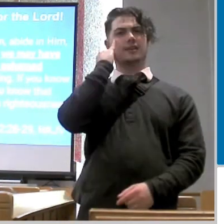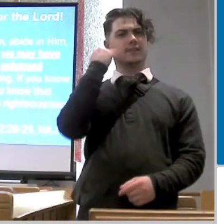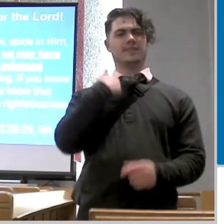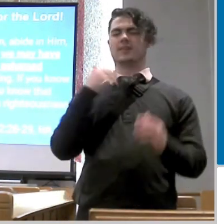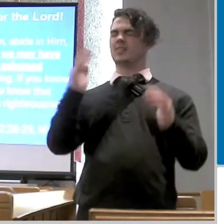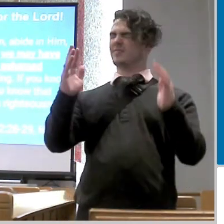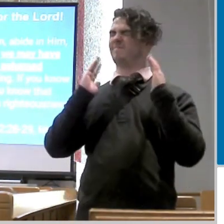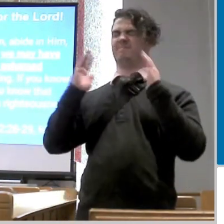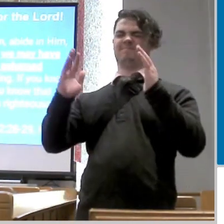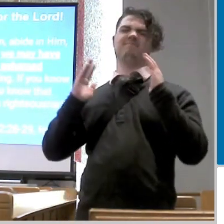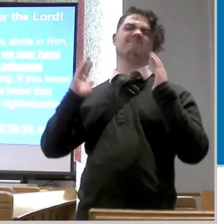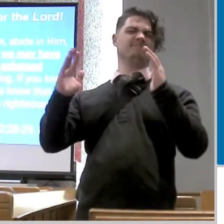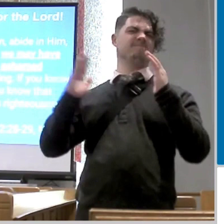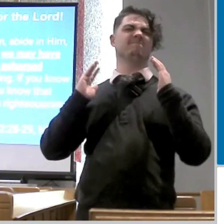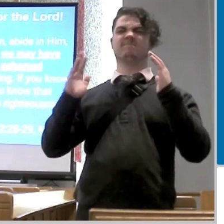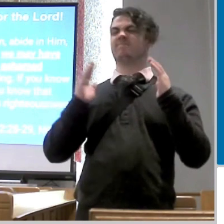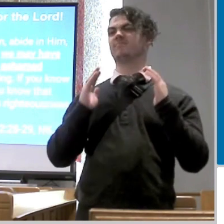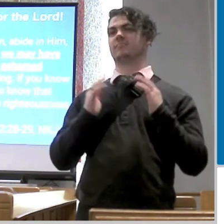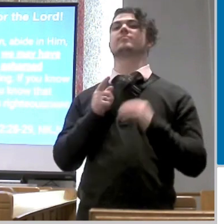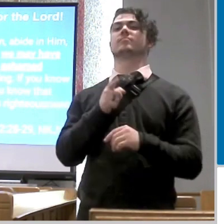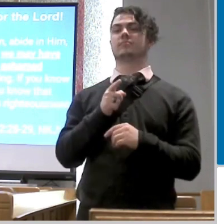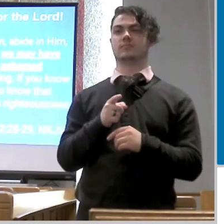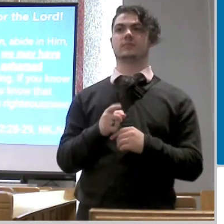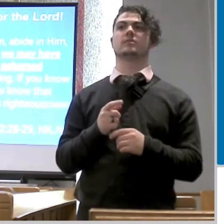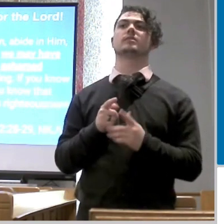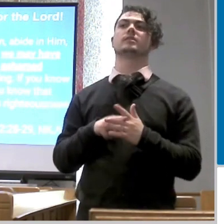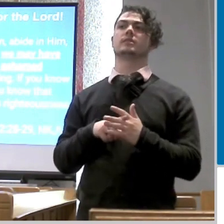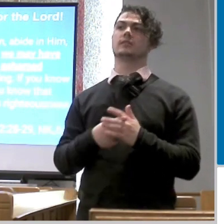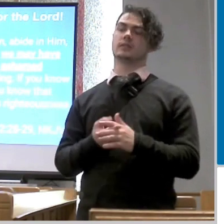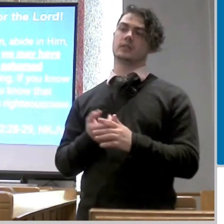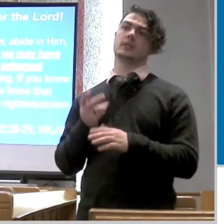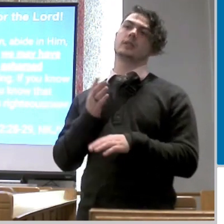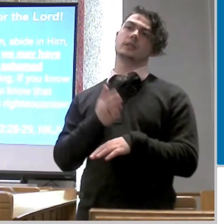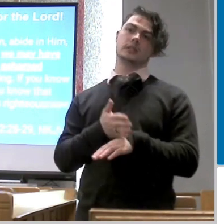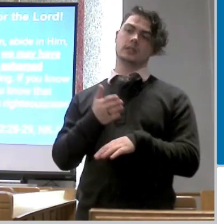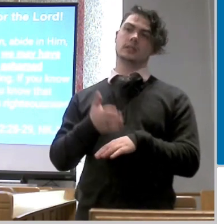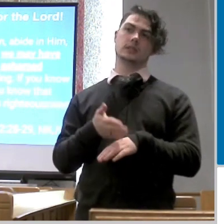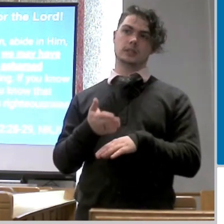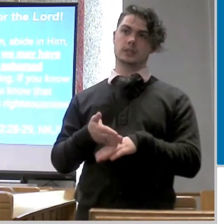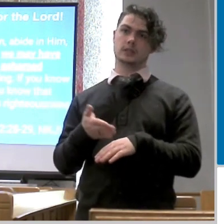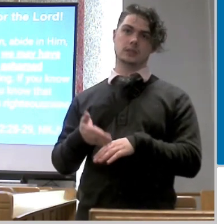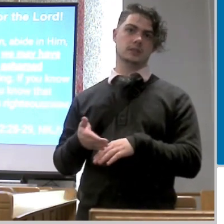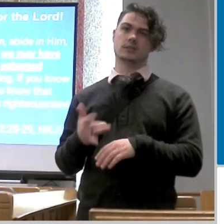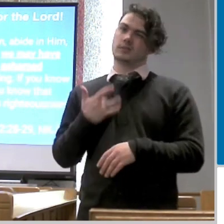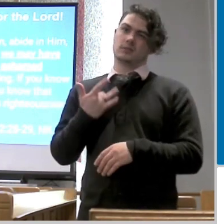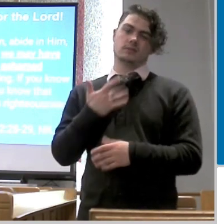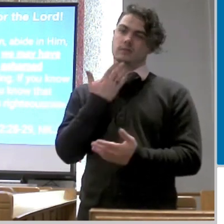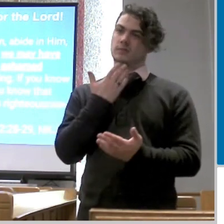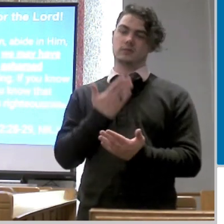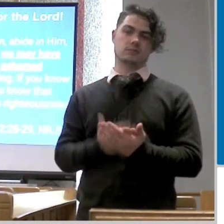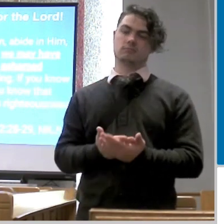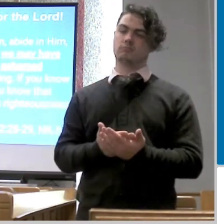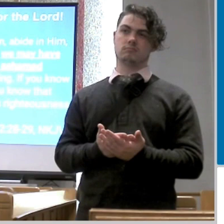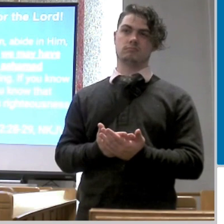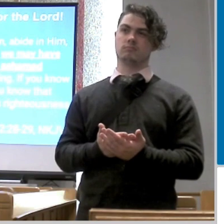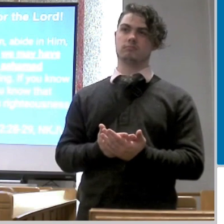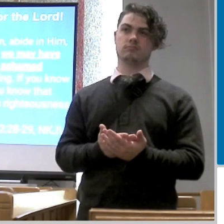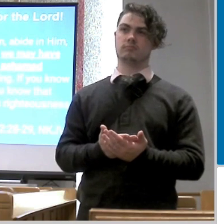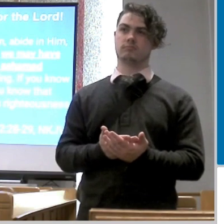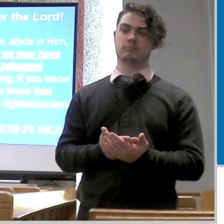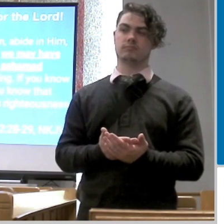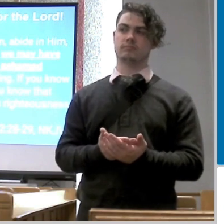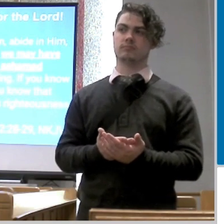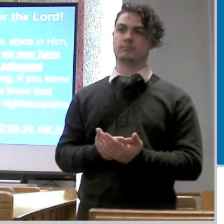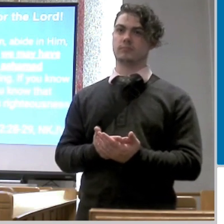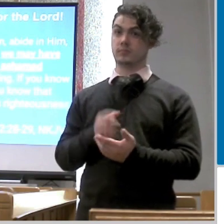i want to do and you ever start to relax a little too much and you don't feel good anymore but when you're doing the